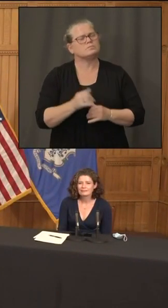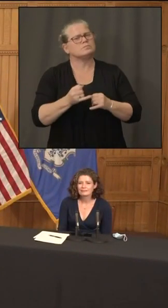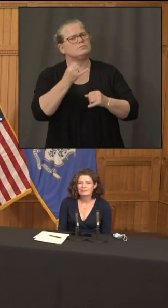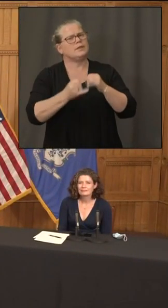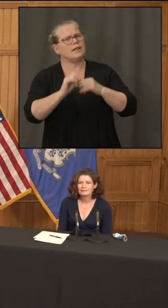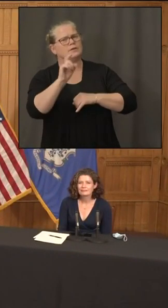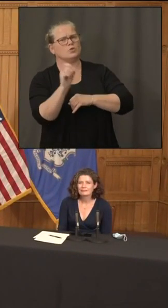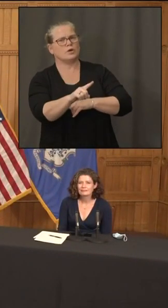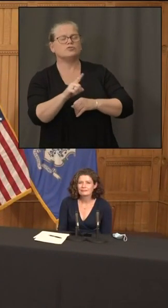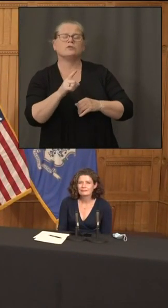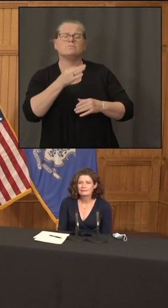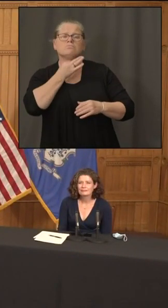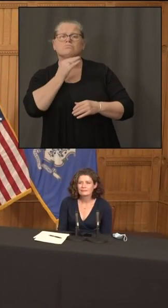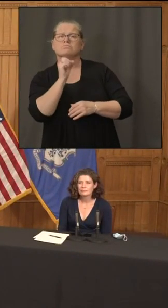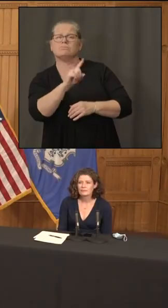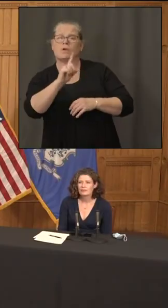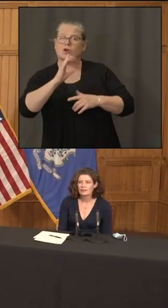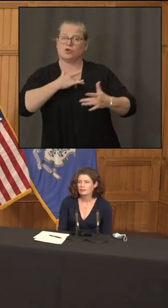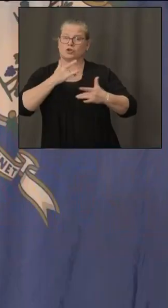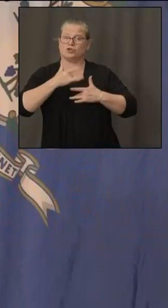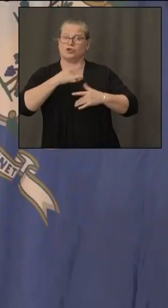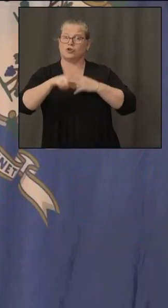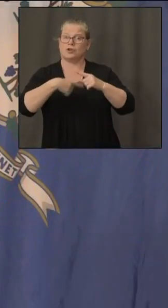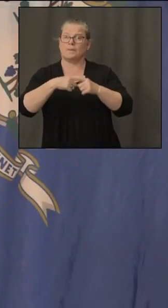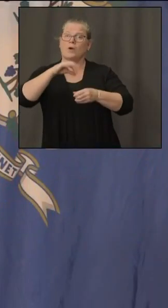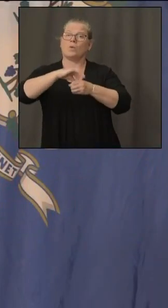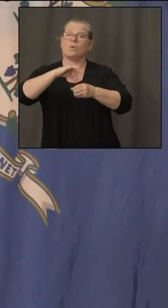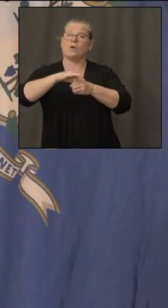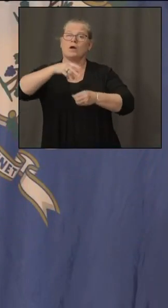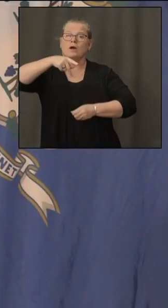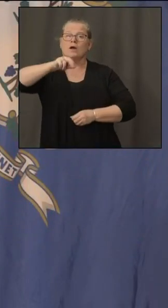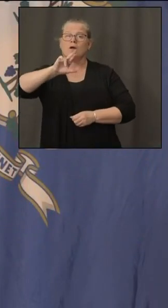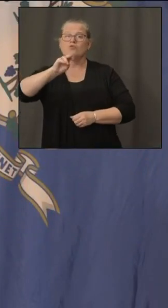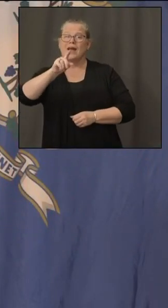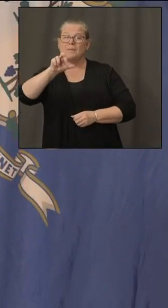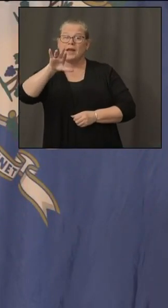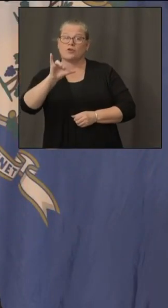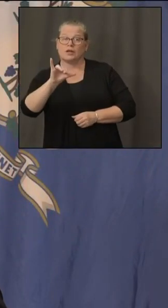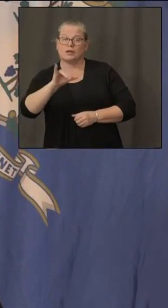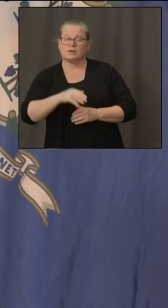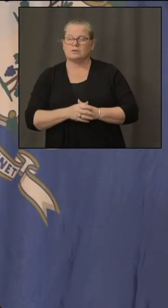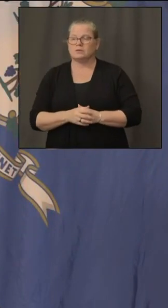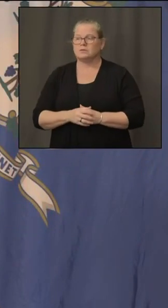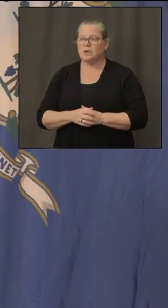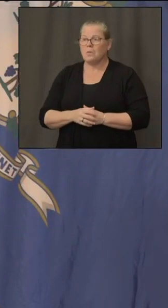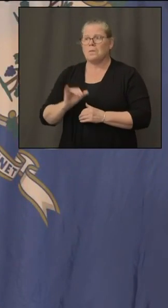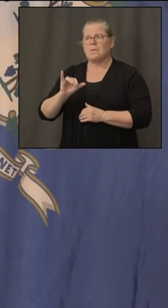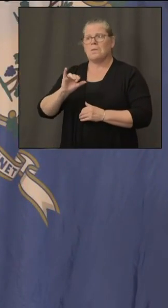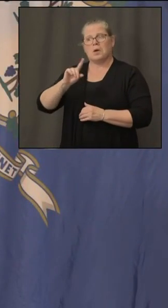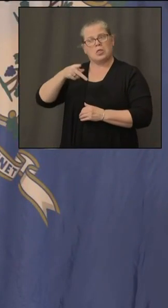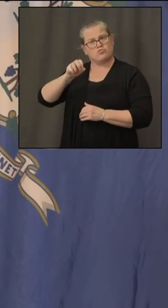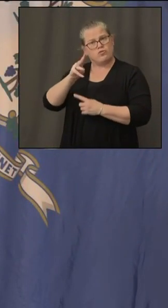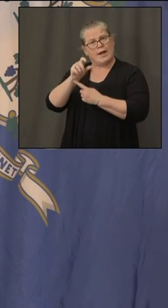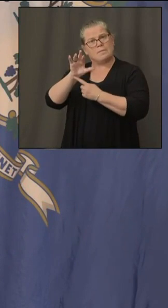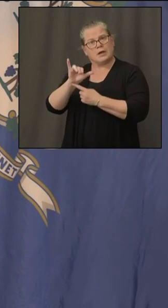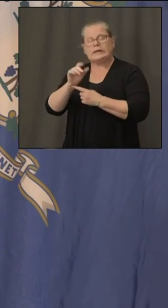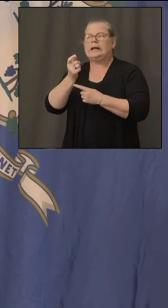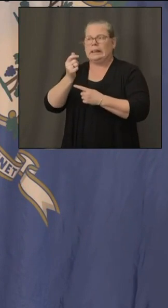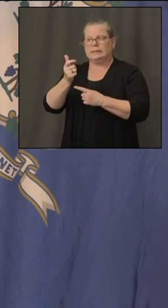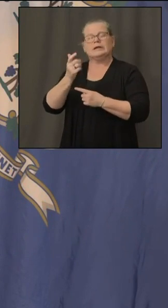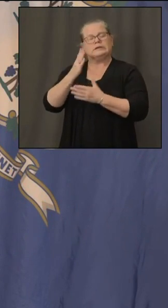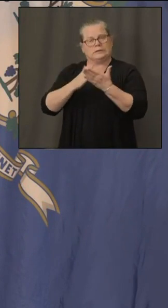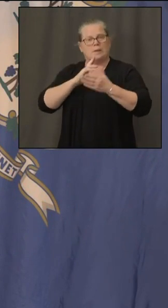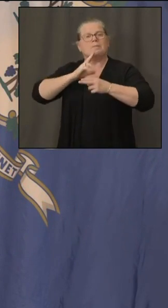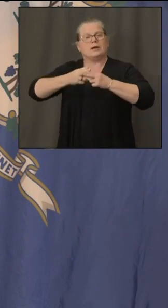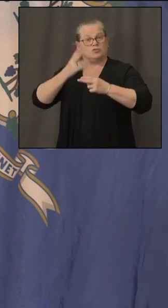all about the primary about the primary yeah this came up a little bit because a lot of people are voting in schools